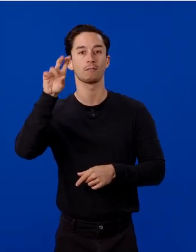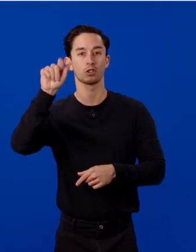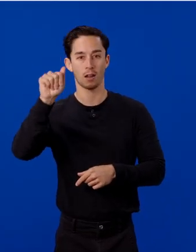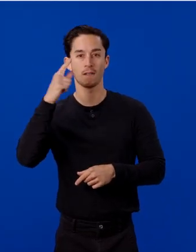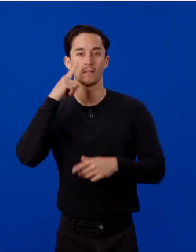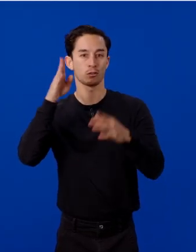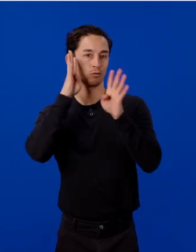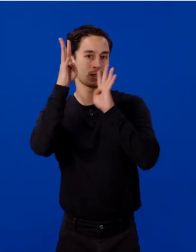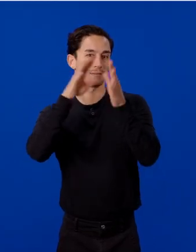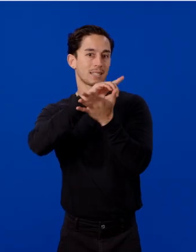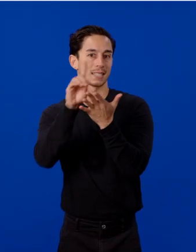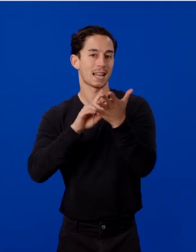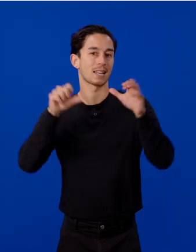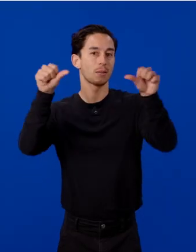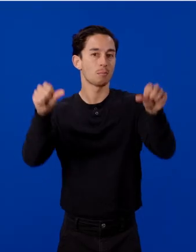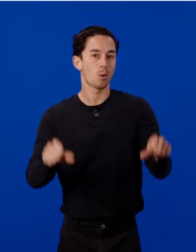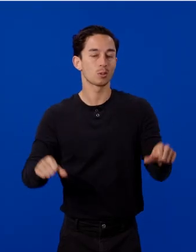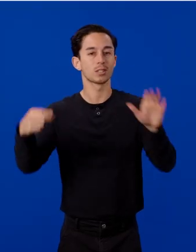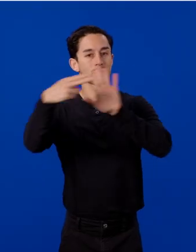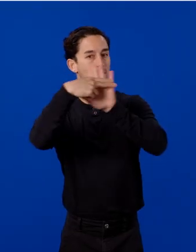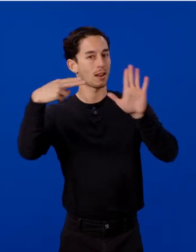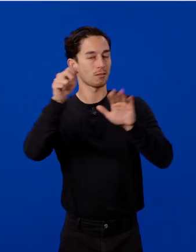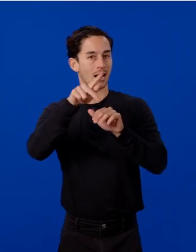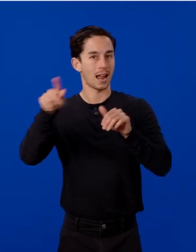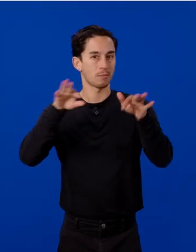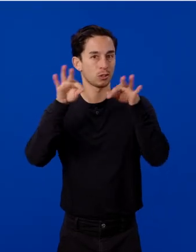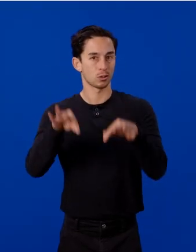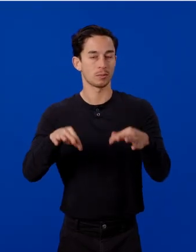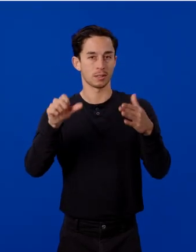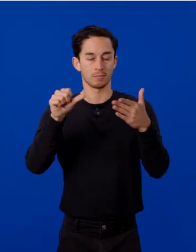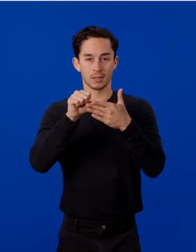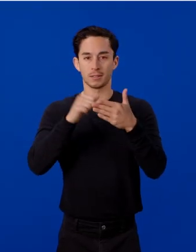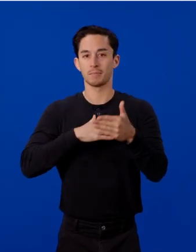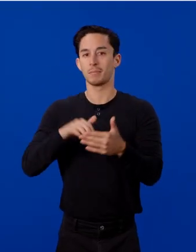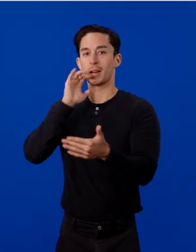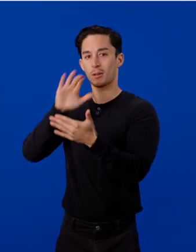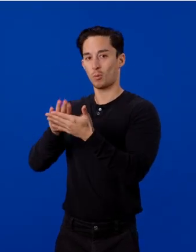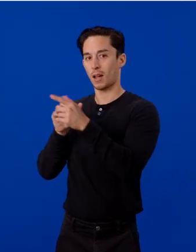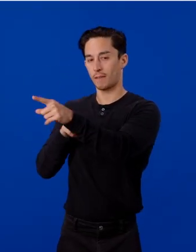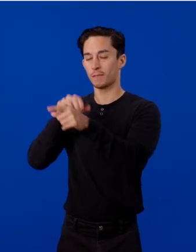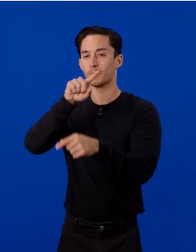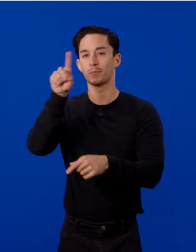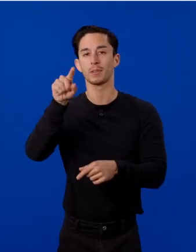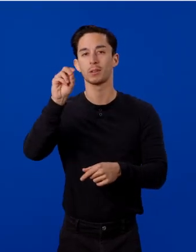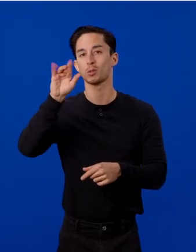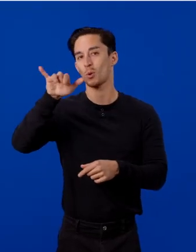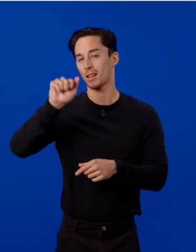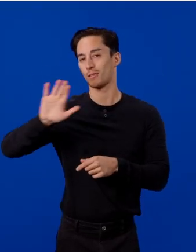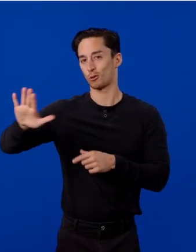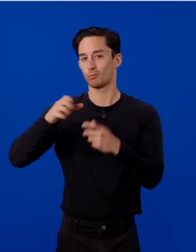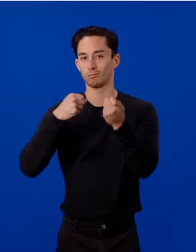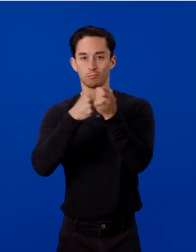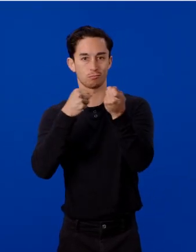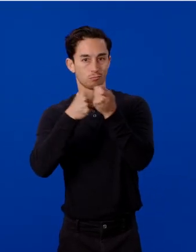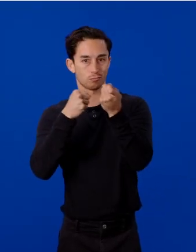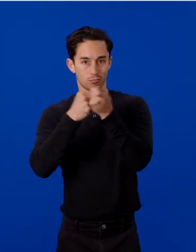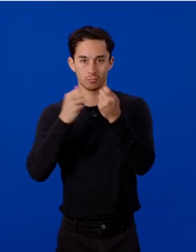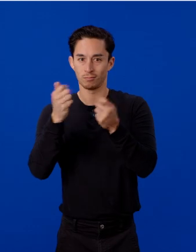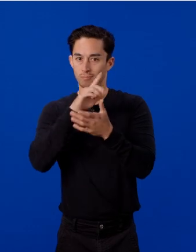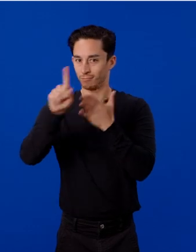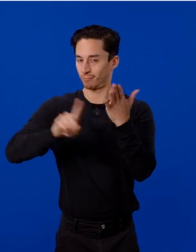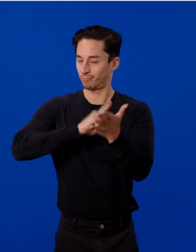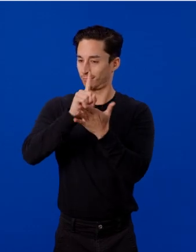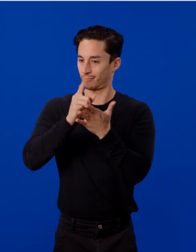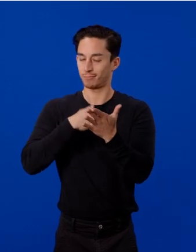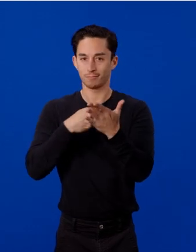posters and the banner of the app description page. And to my wife Zoya for her unwavering support during the long hours I spent developing